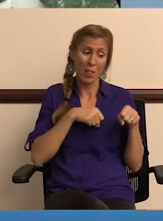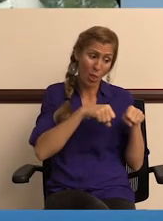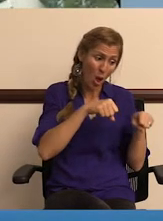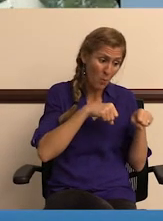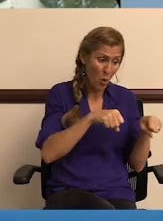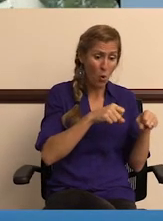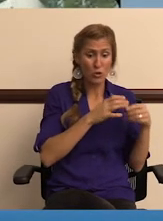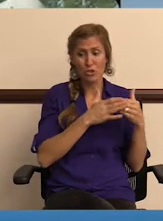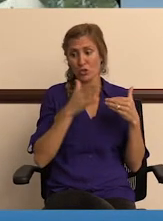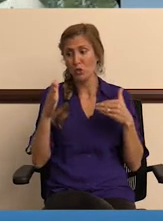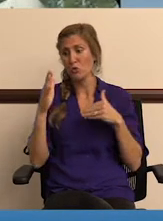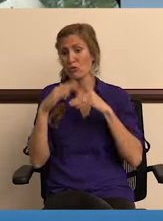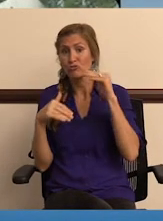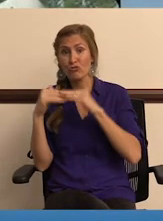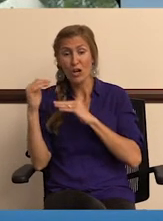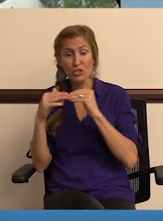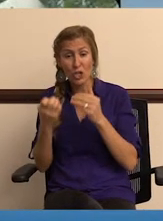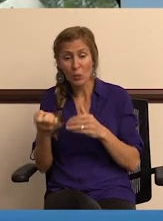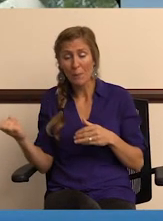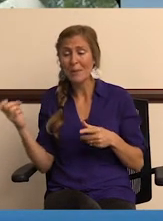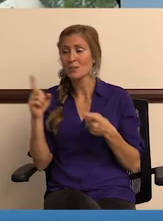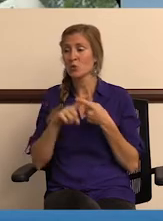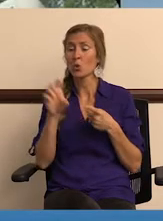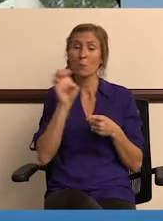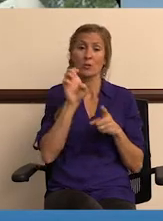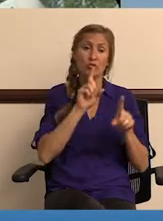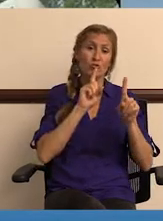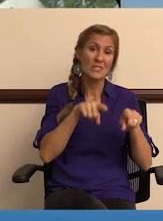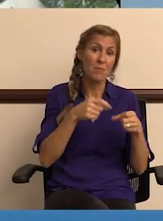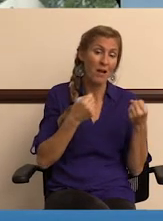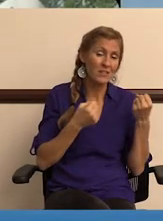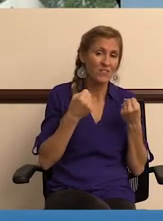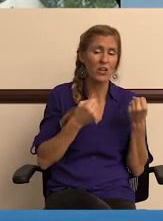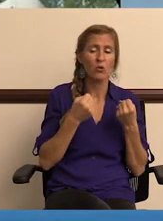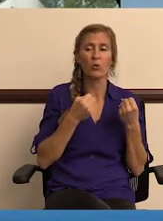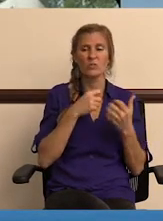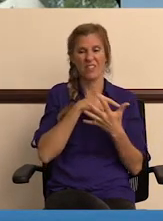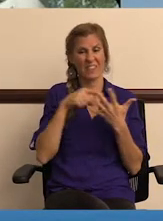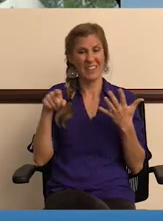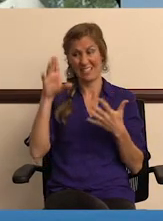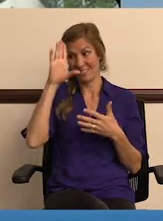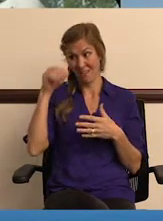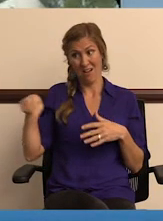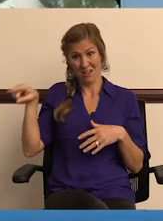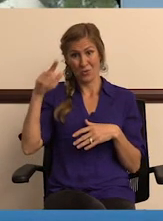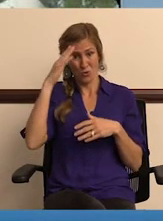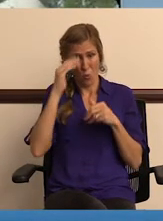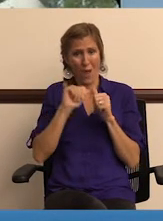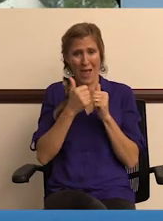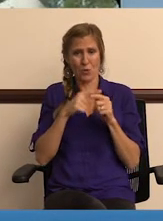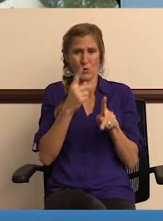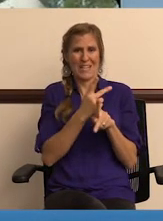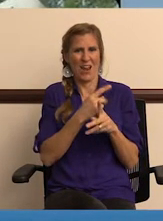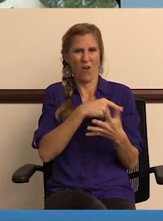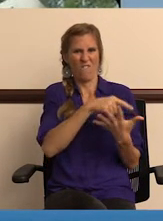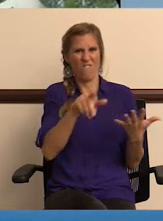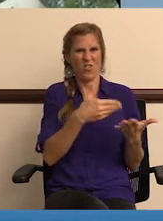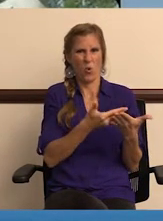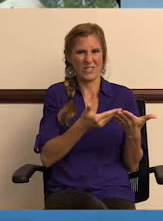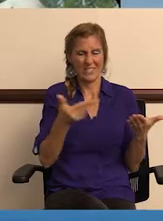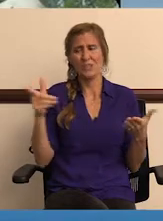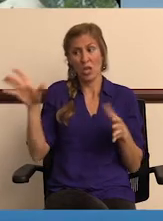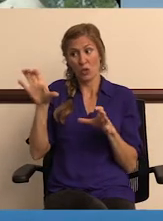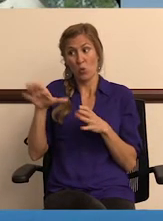you know, the lawnmowers to construction equipment and emergency response vehicles. These guys know how to take care of it all.